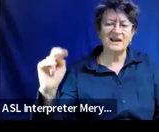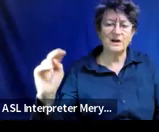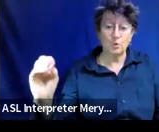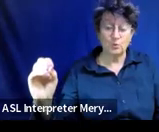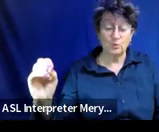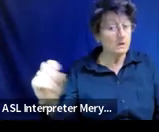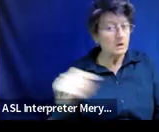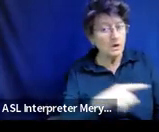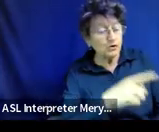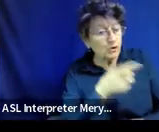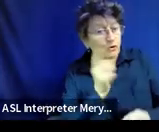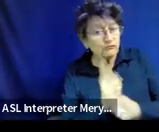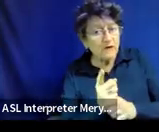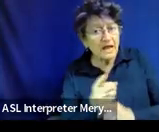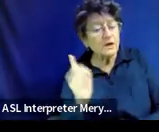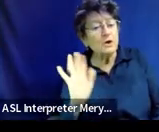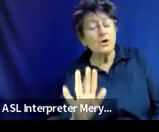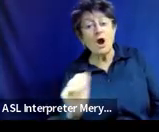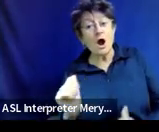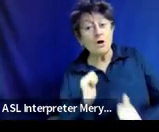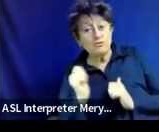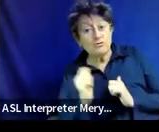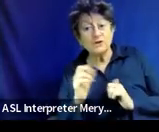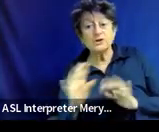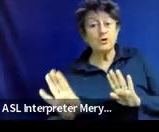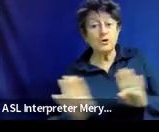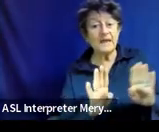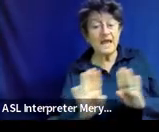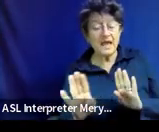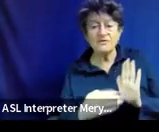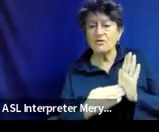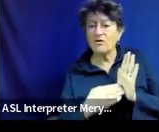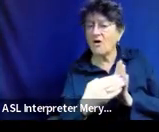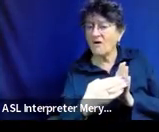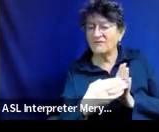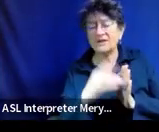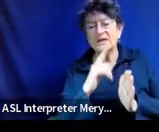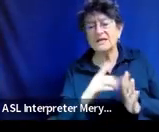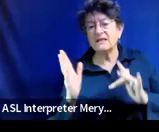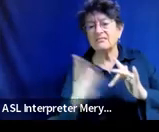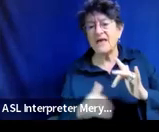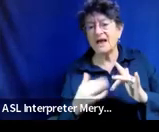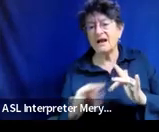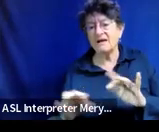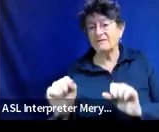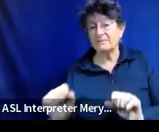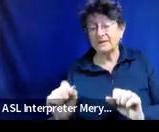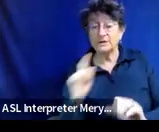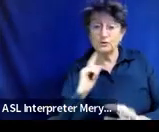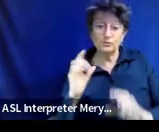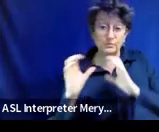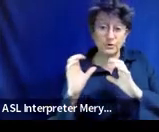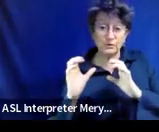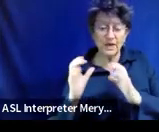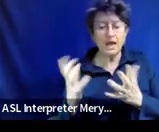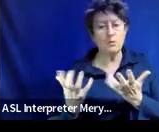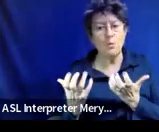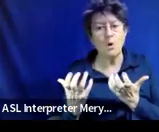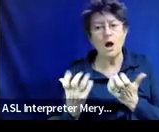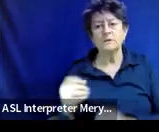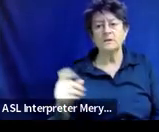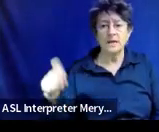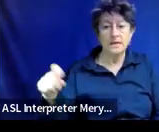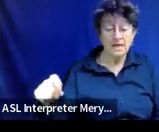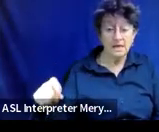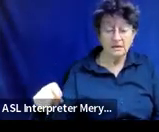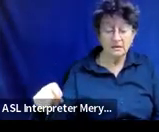aggression or behavior often is a result of inability to communicate, wants, needs, right? And we're not often going be